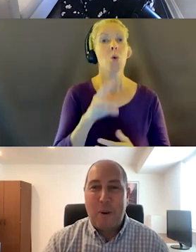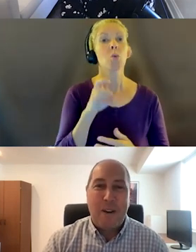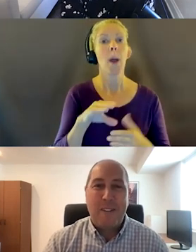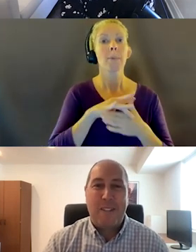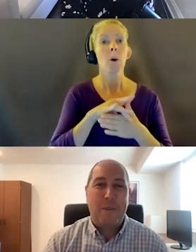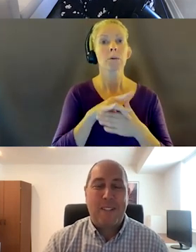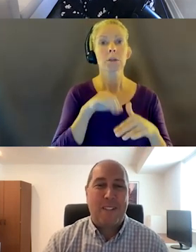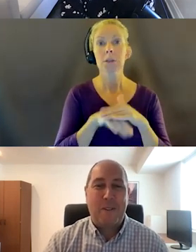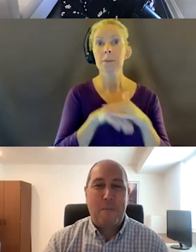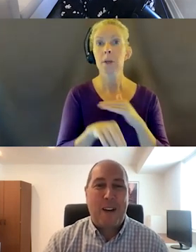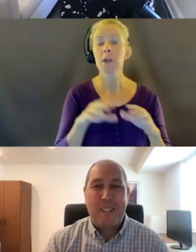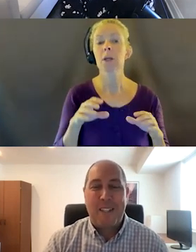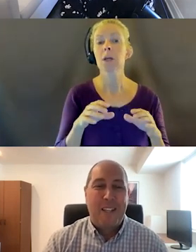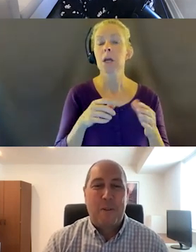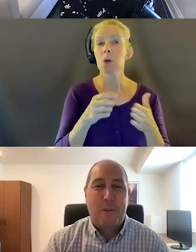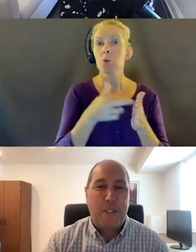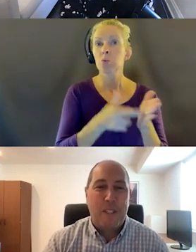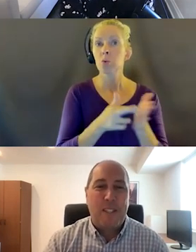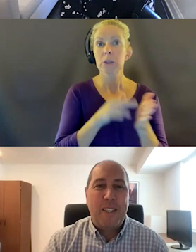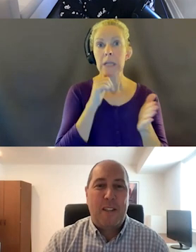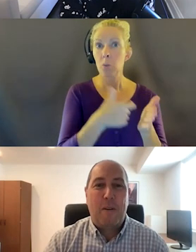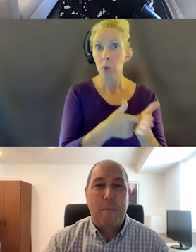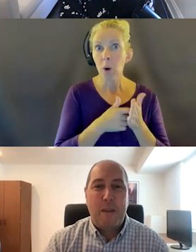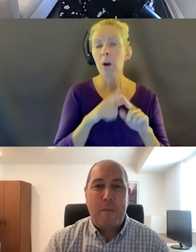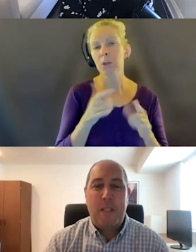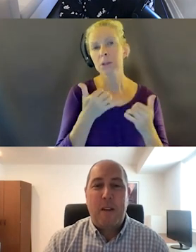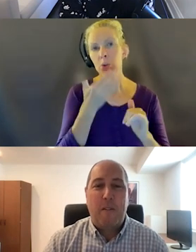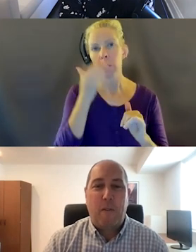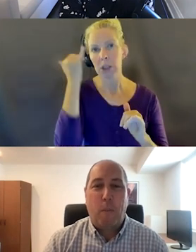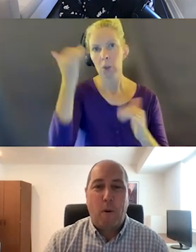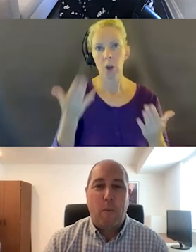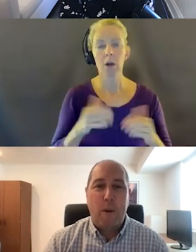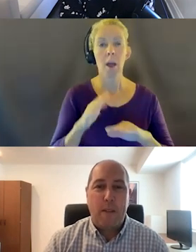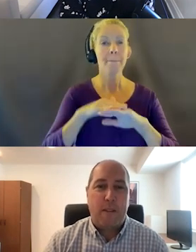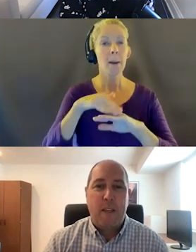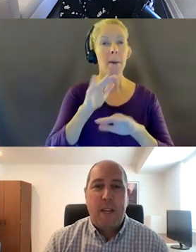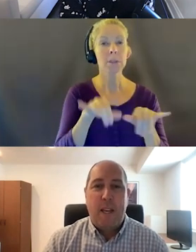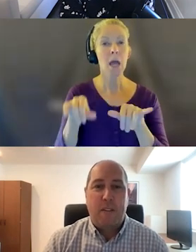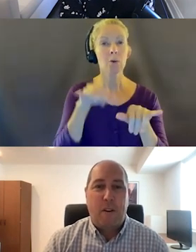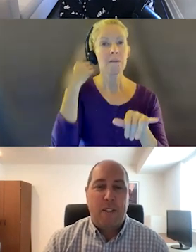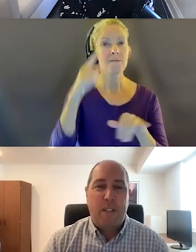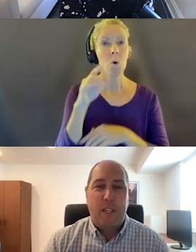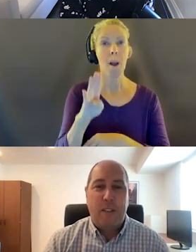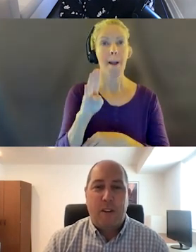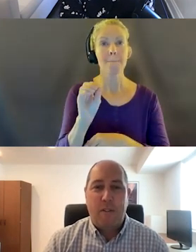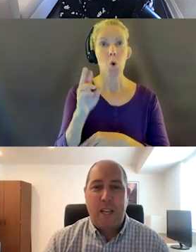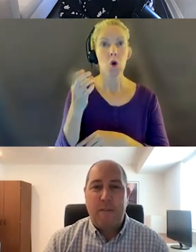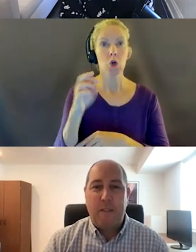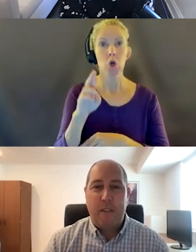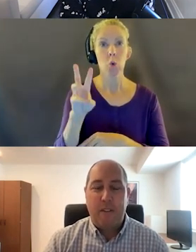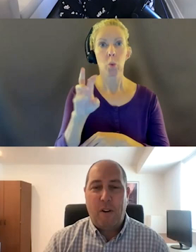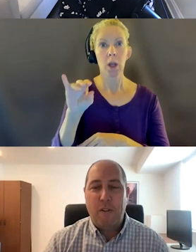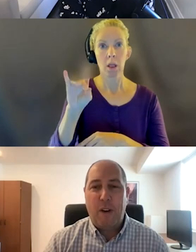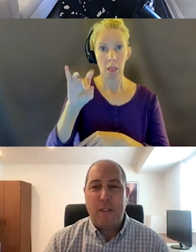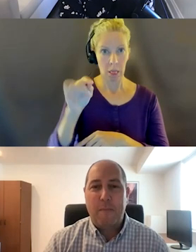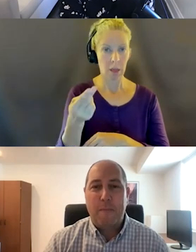don't require this, but it's still good practice. So, the question is, is there a minimum standard for border widths as long as adjacent colors have